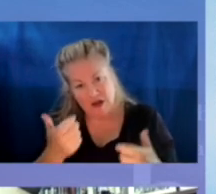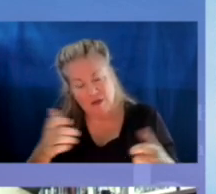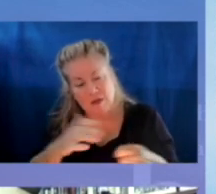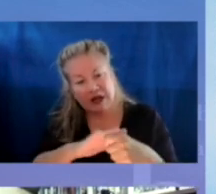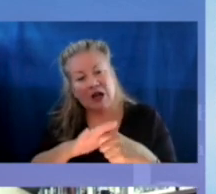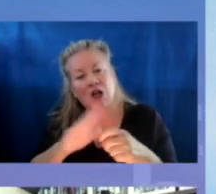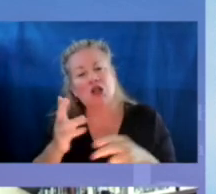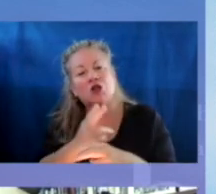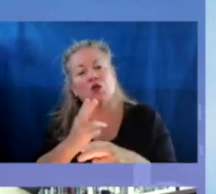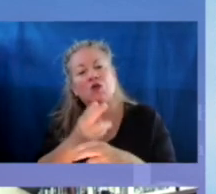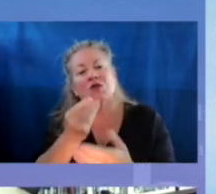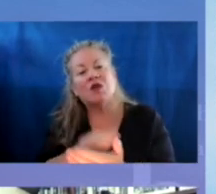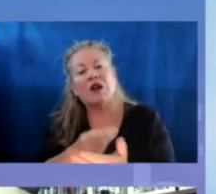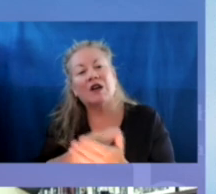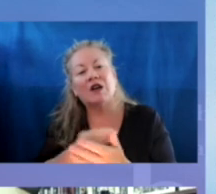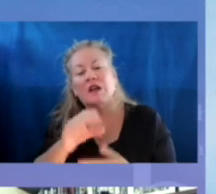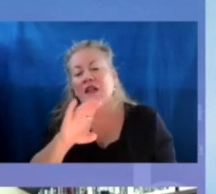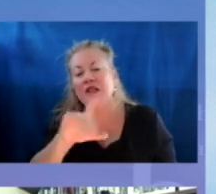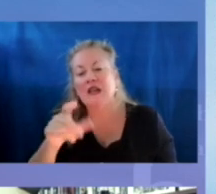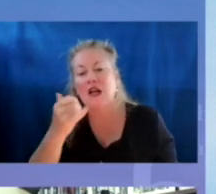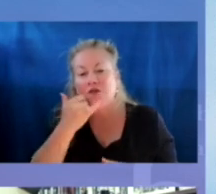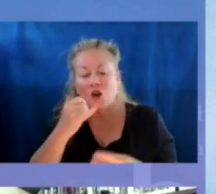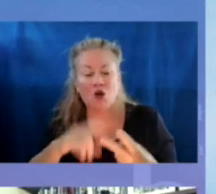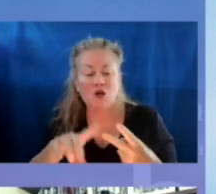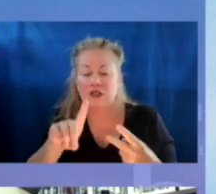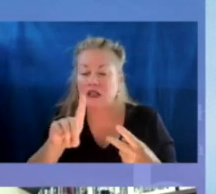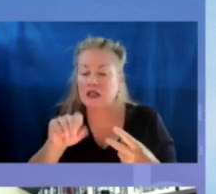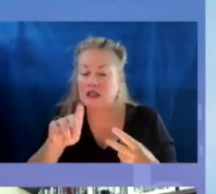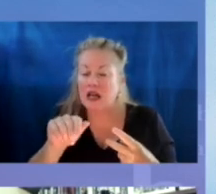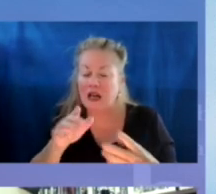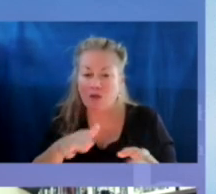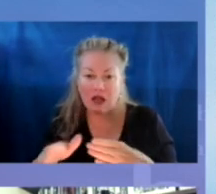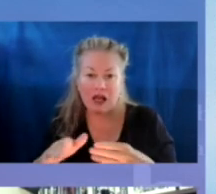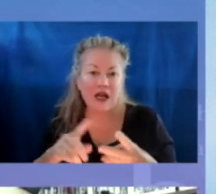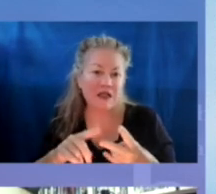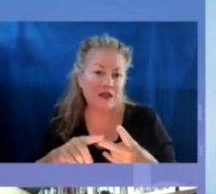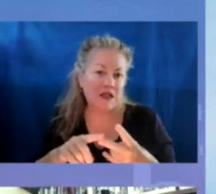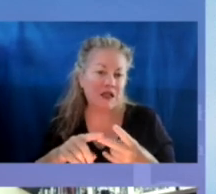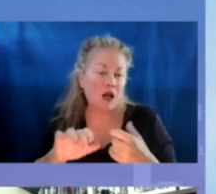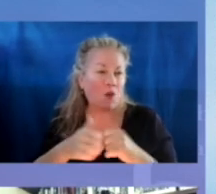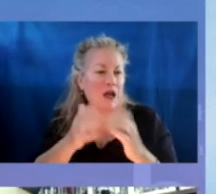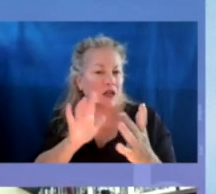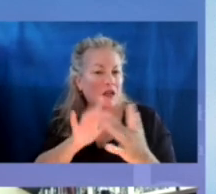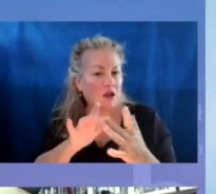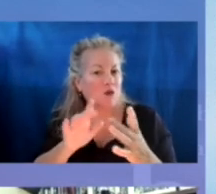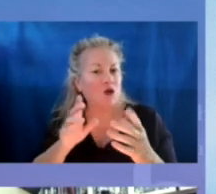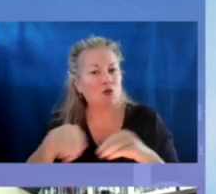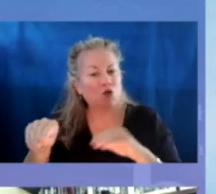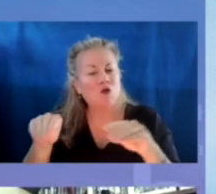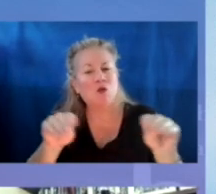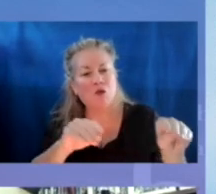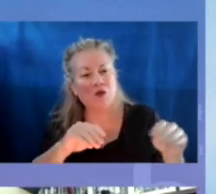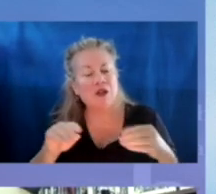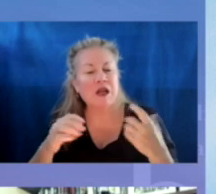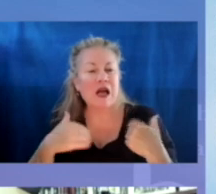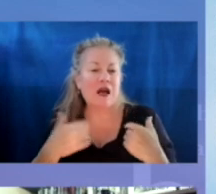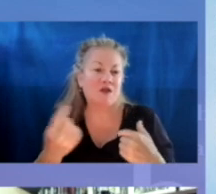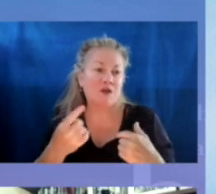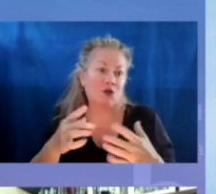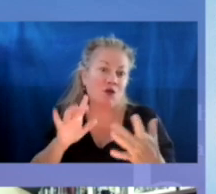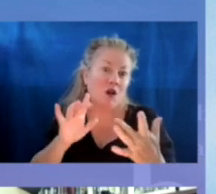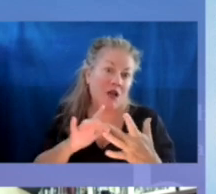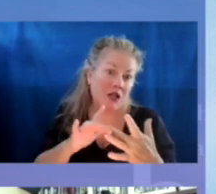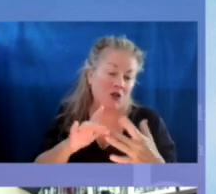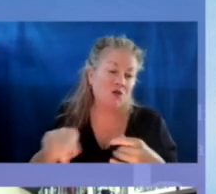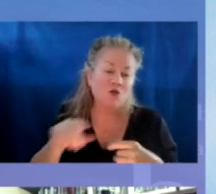big areas of use for these funds, cell phones and data plans, again, to have a way to stay in touch when you're moving around, to have someone